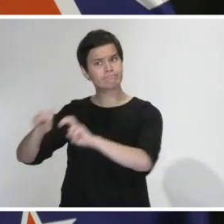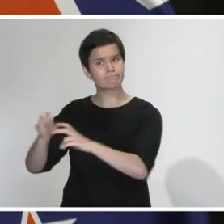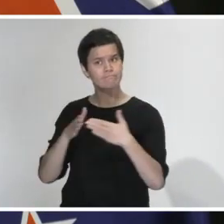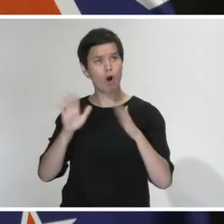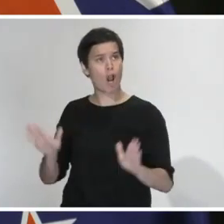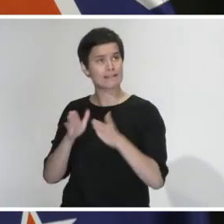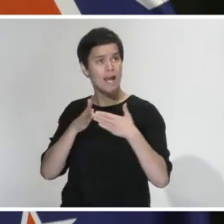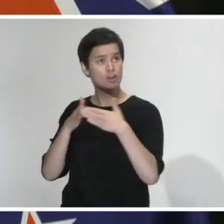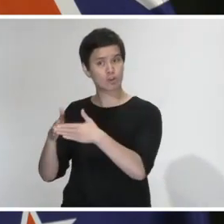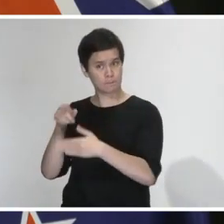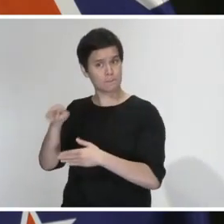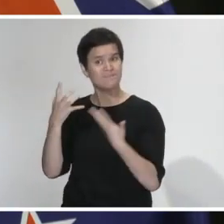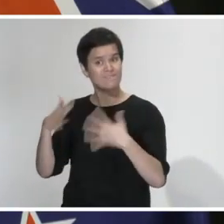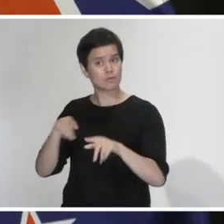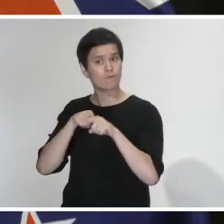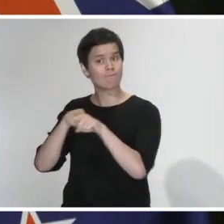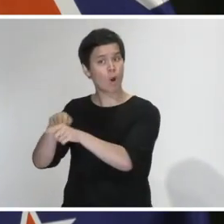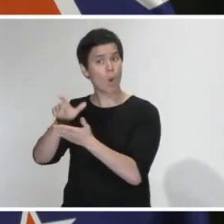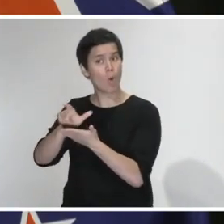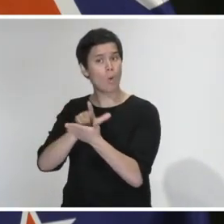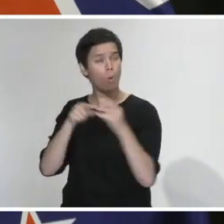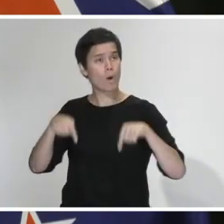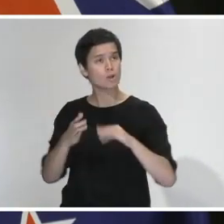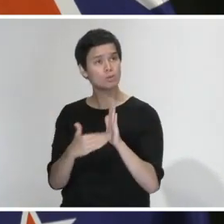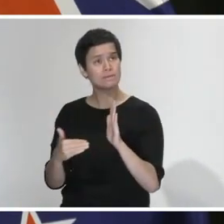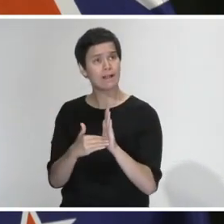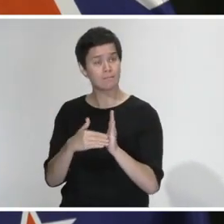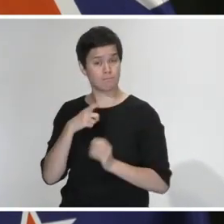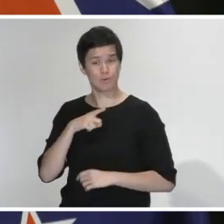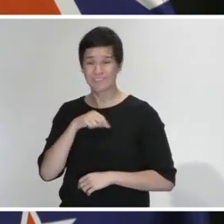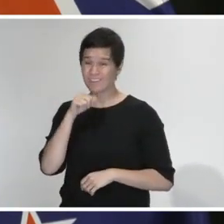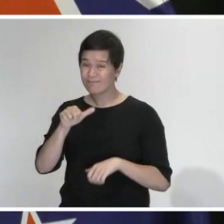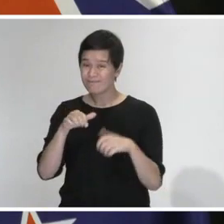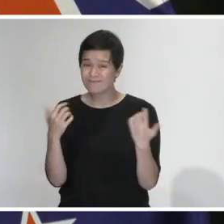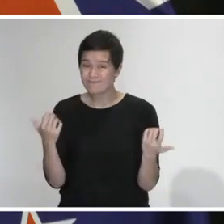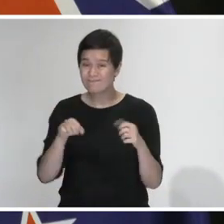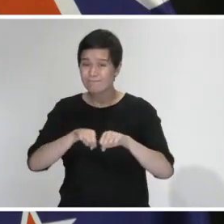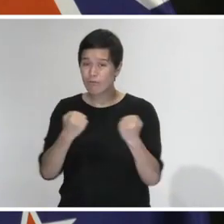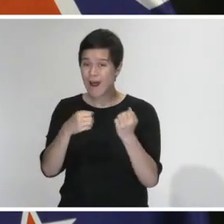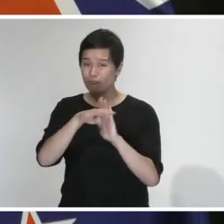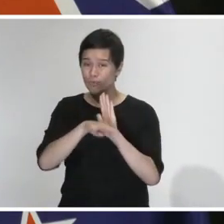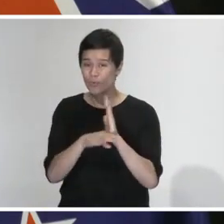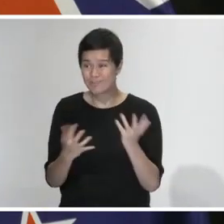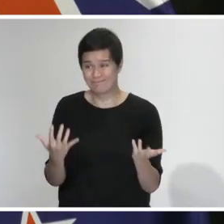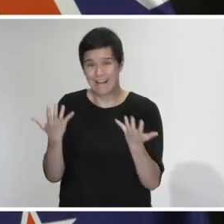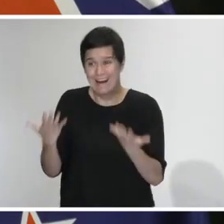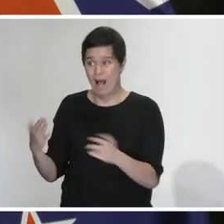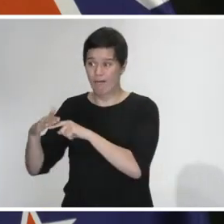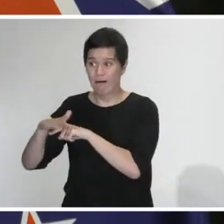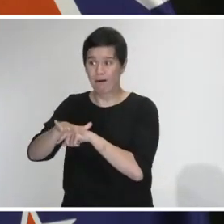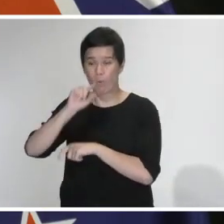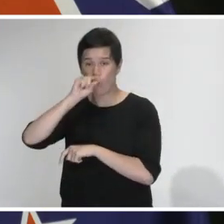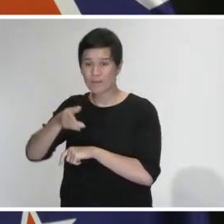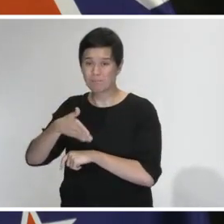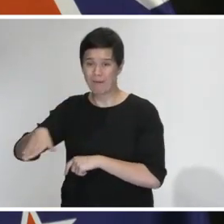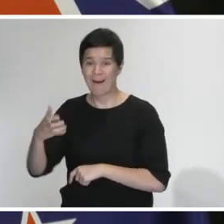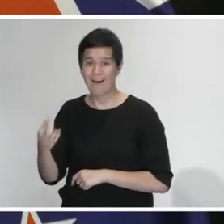our laws, because of course we are now suffering the consequences of cases here in New Zealand as a result of that cruise ship. Is it a review or it